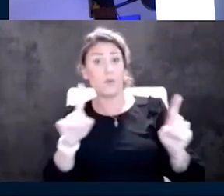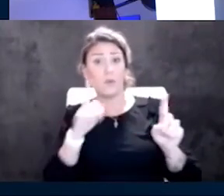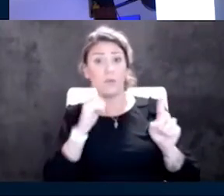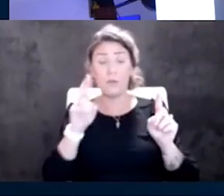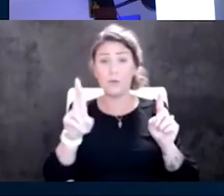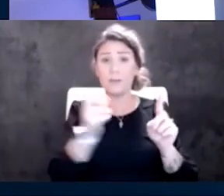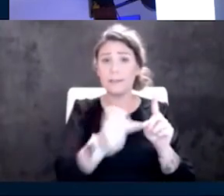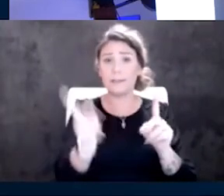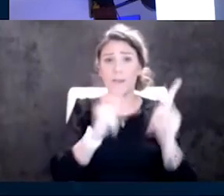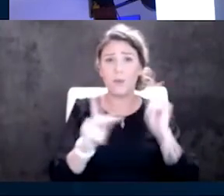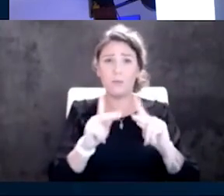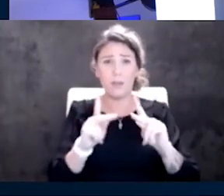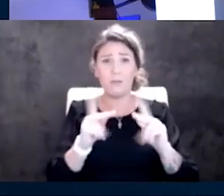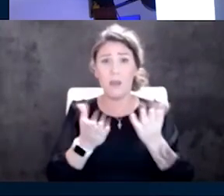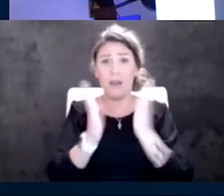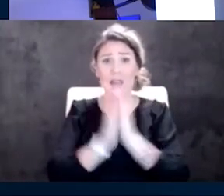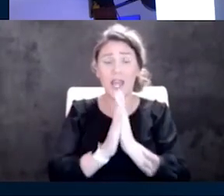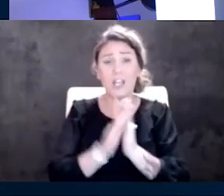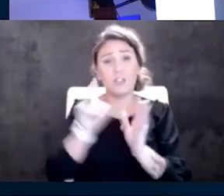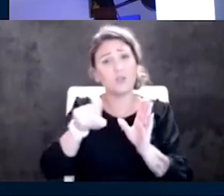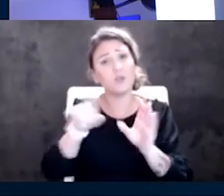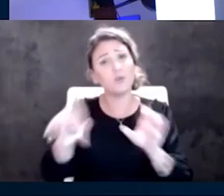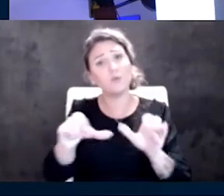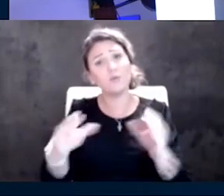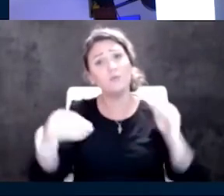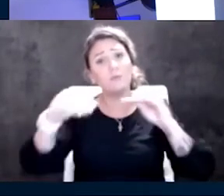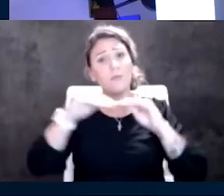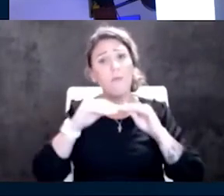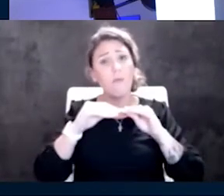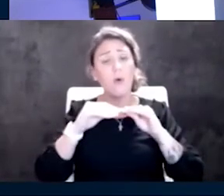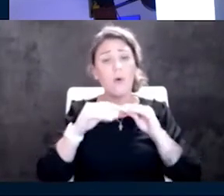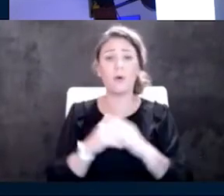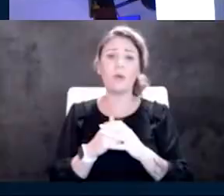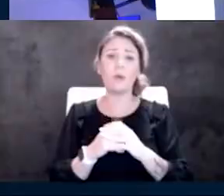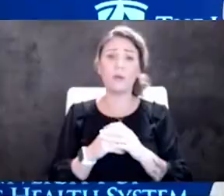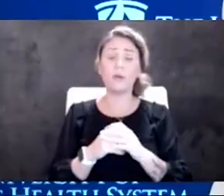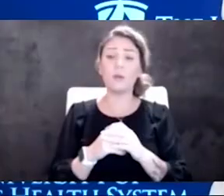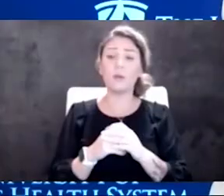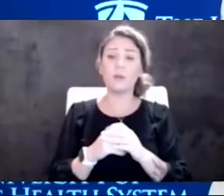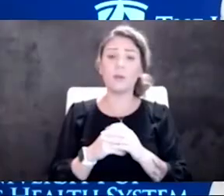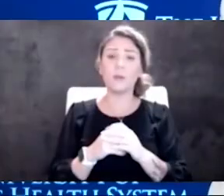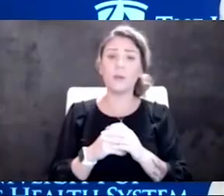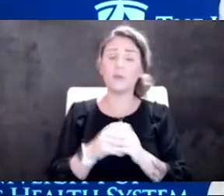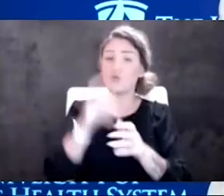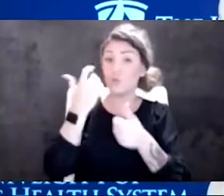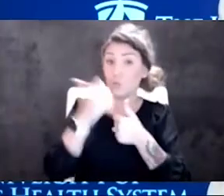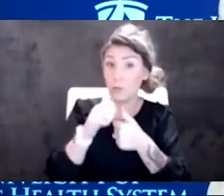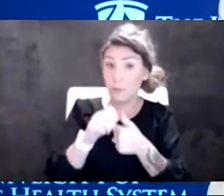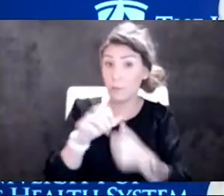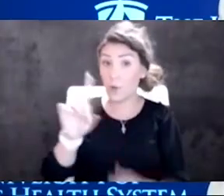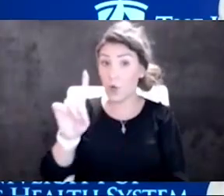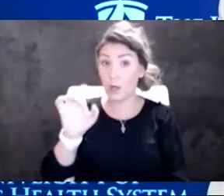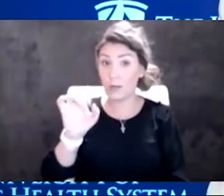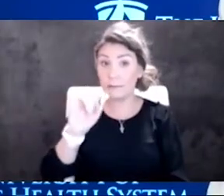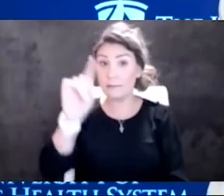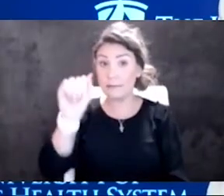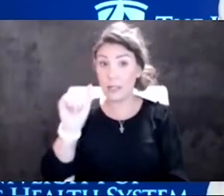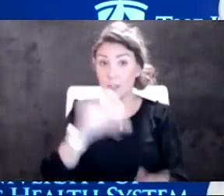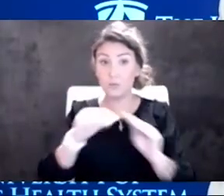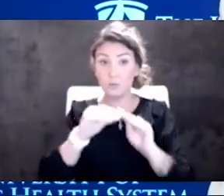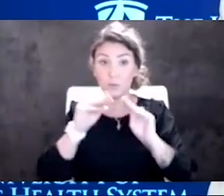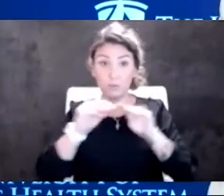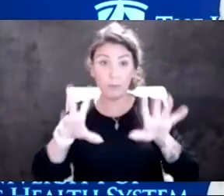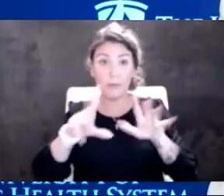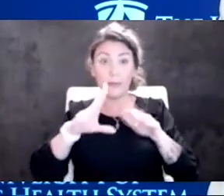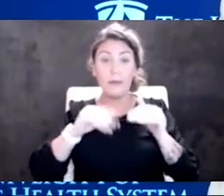asked, should we be doing more? First of all, let's just take that. Let's remember that Delta was much more transmissible than the original strain,